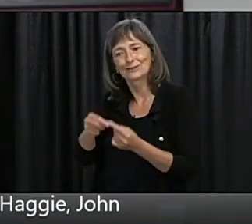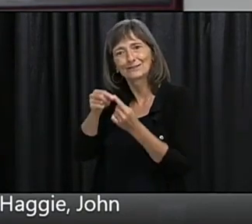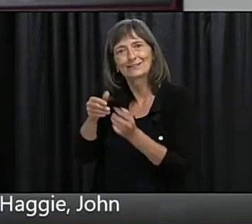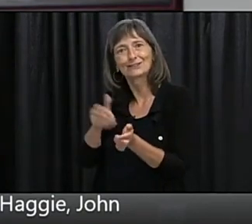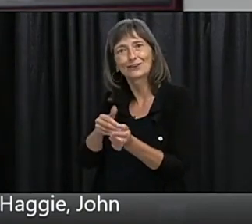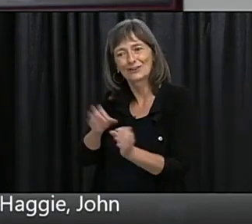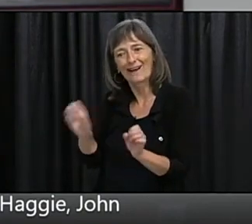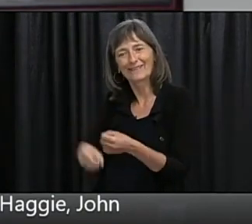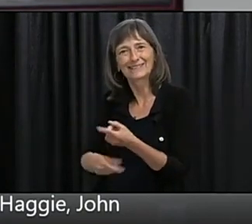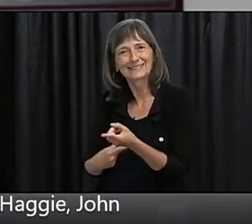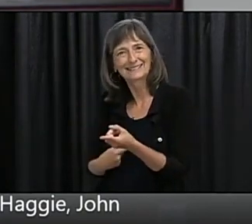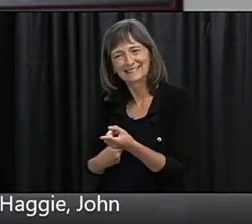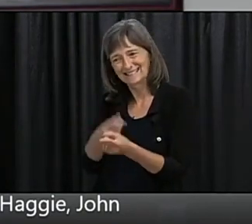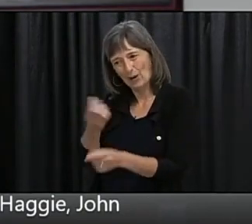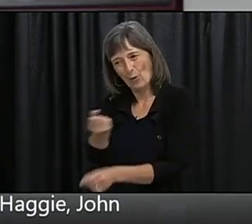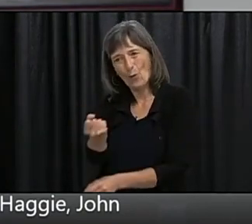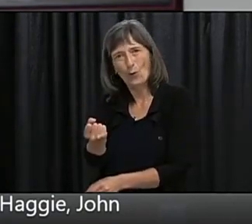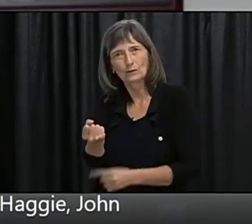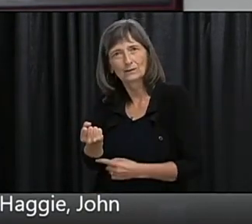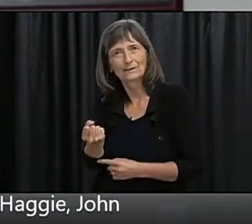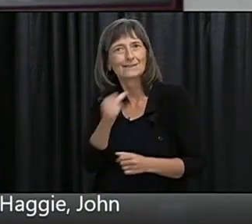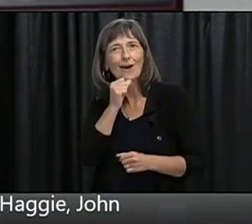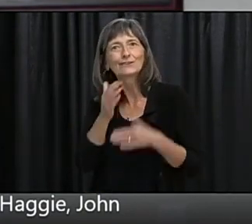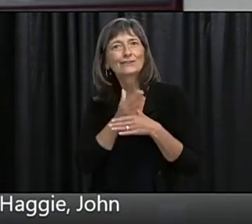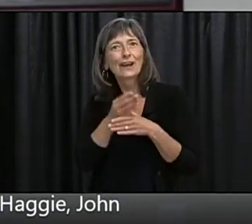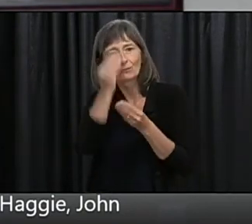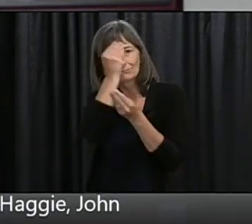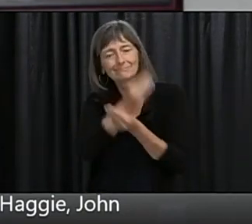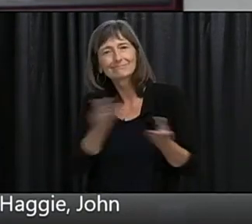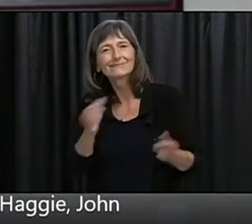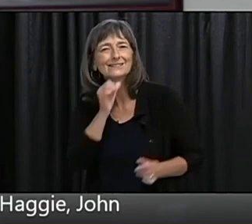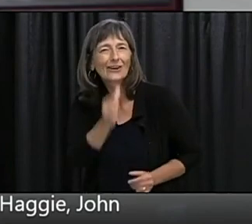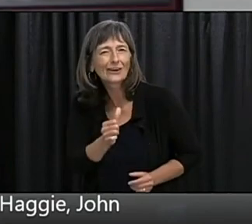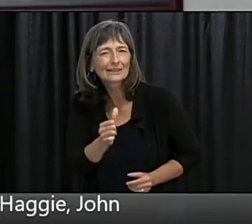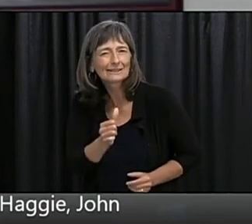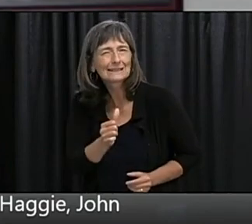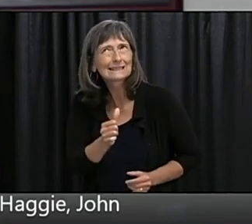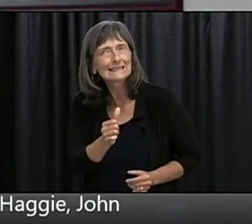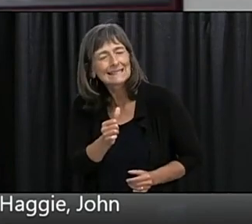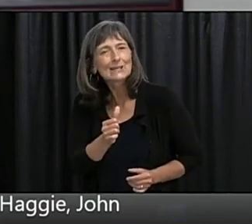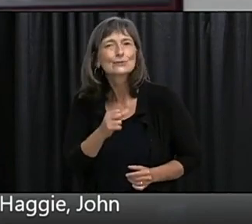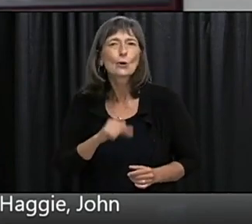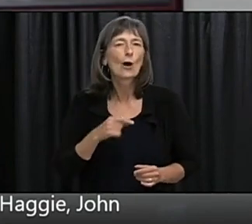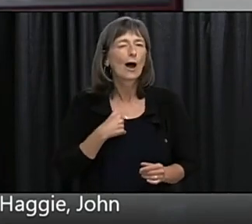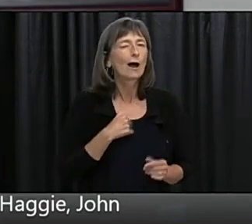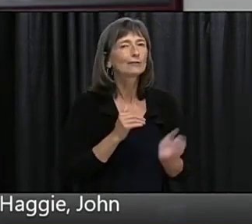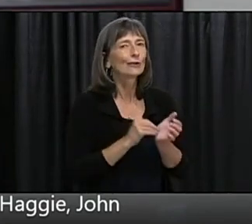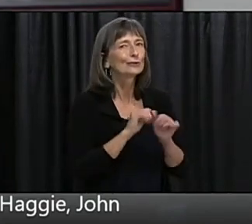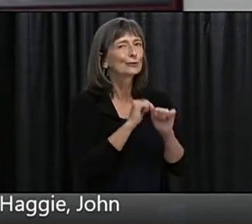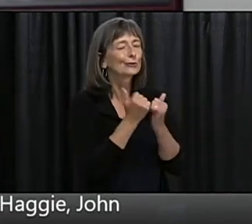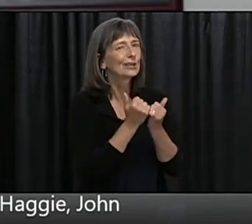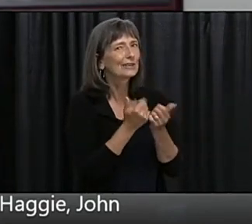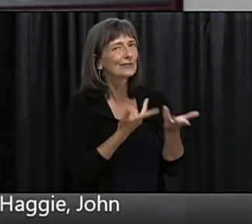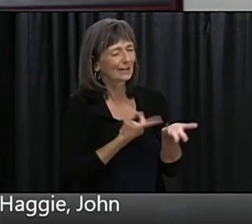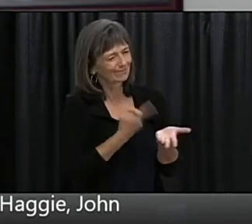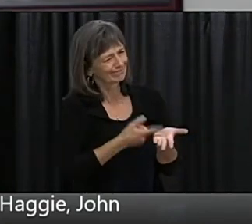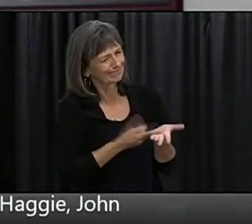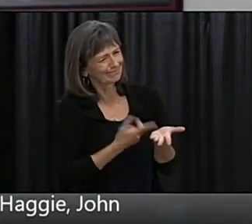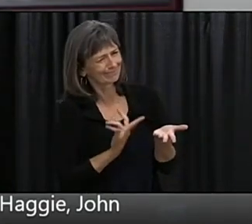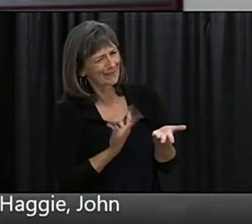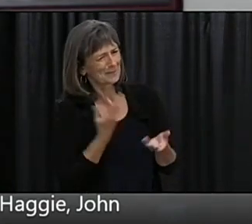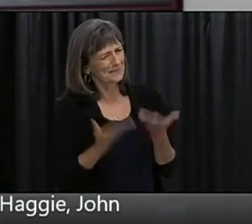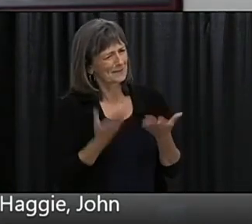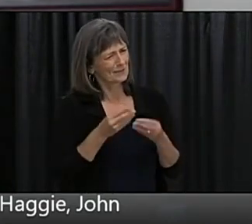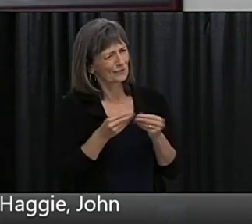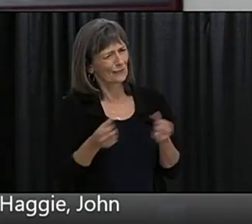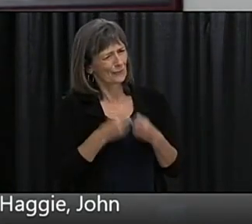more than a couple of weeks in advance and that was one of the issues I brought to the medical association and they seem very open to the idea